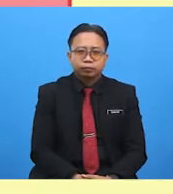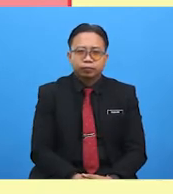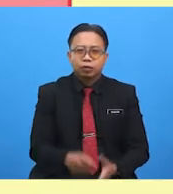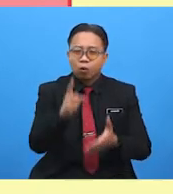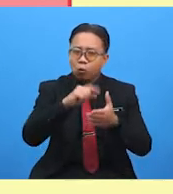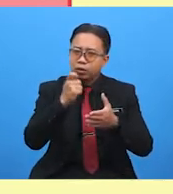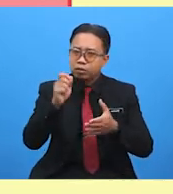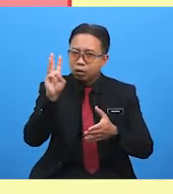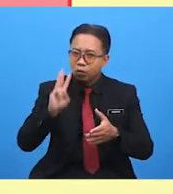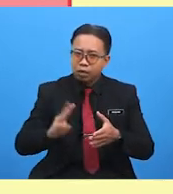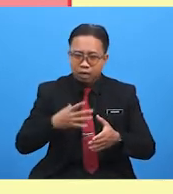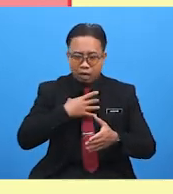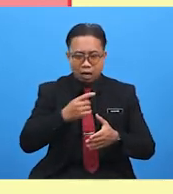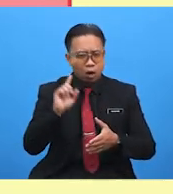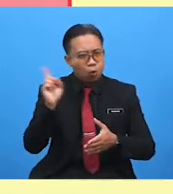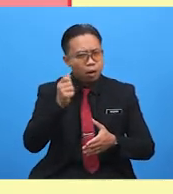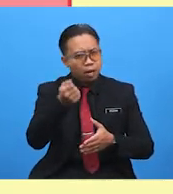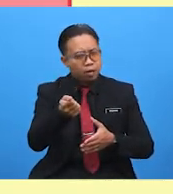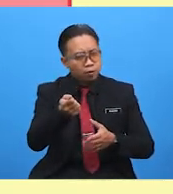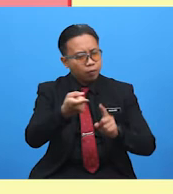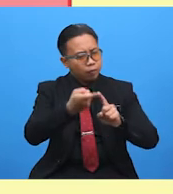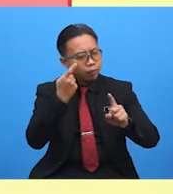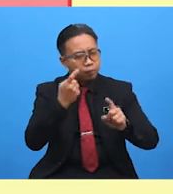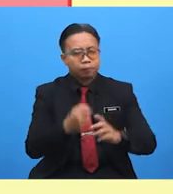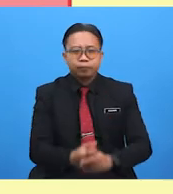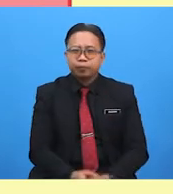What's the weather like where you're from?